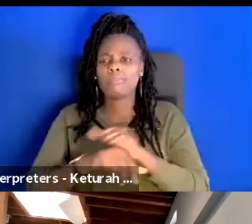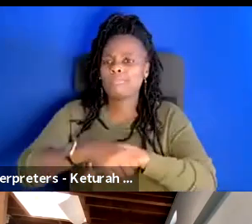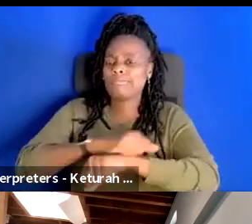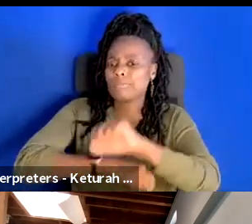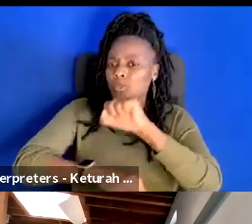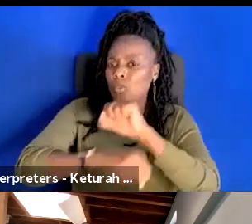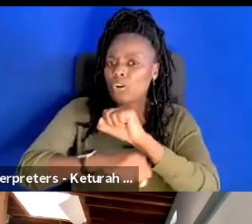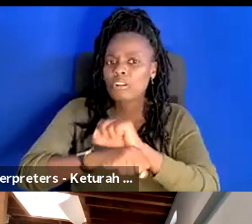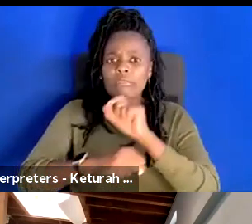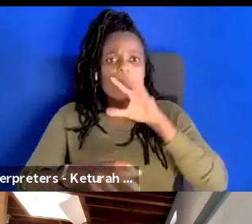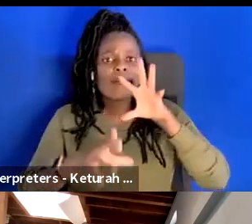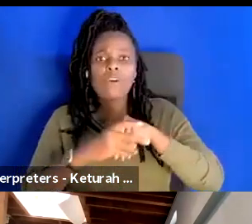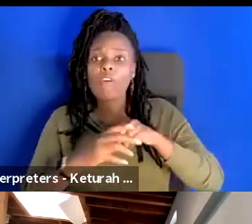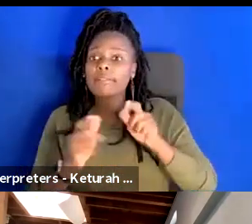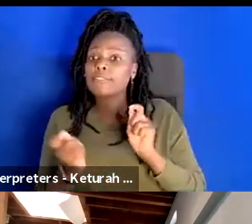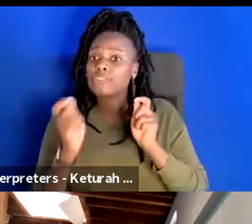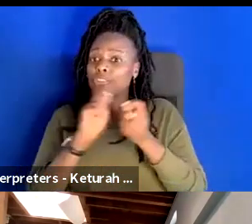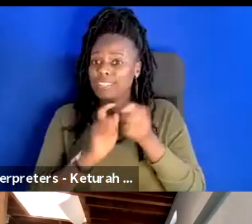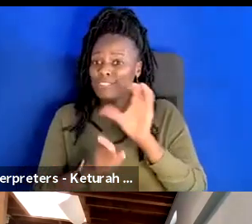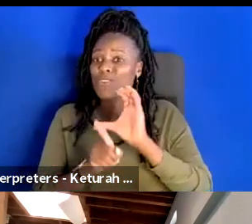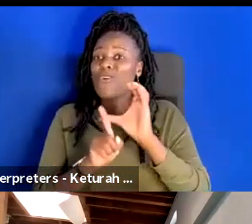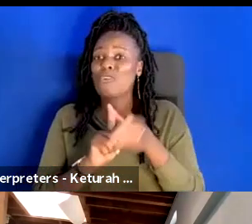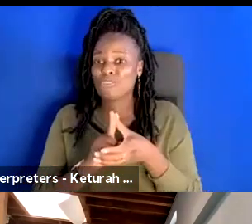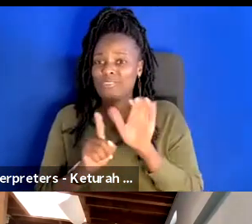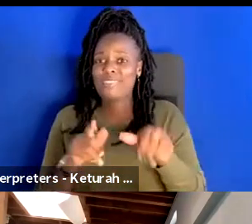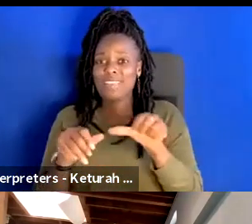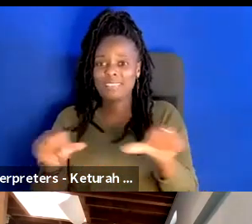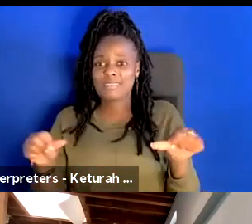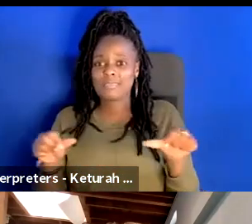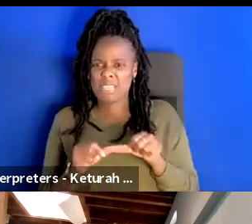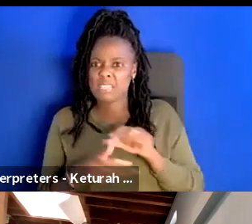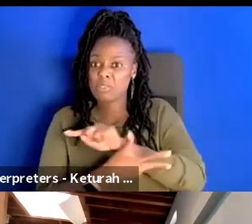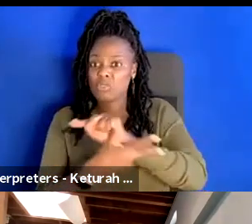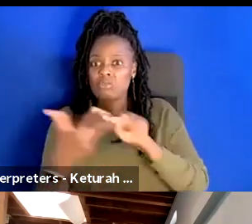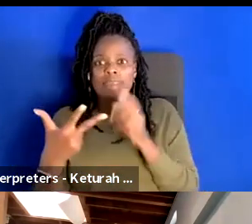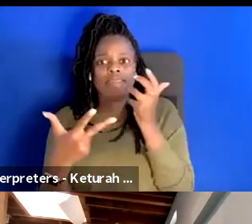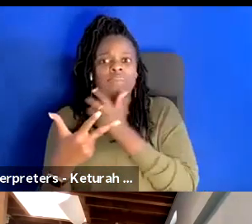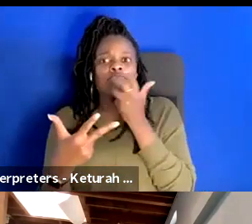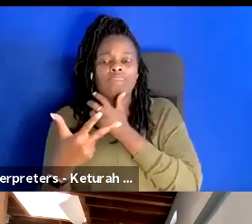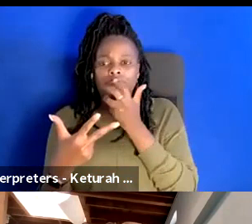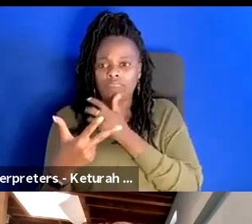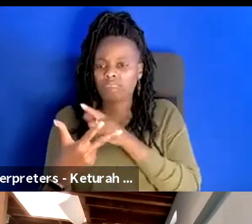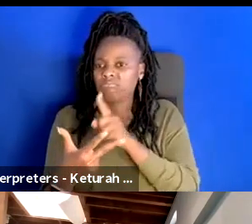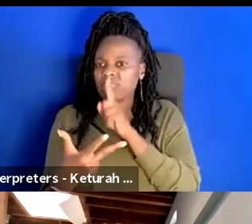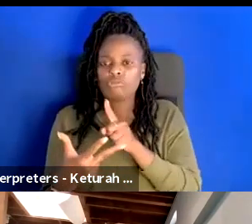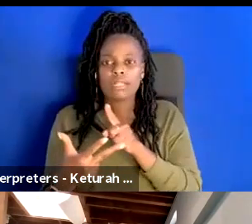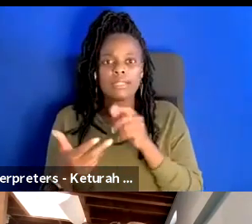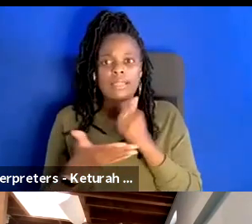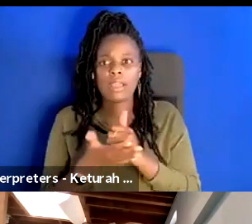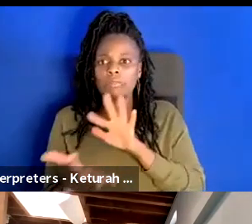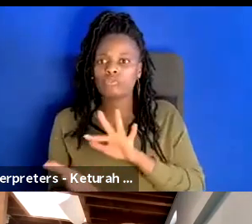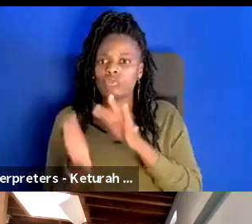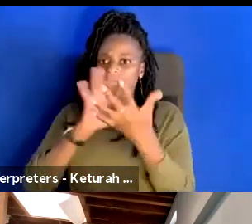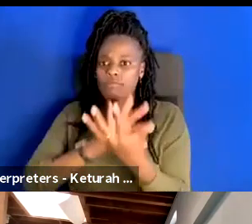the culture of the front of house space um but those folks have definitely done some of the the biggest pulls in terms of culture changes